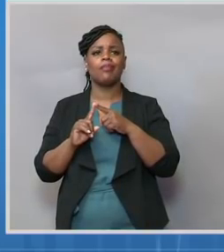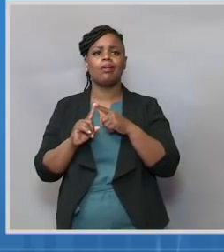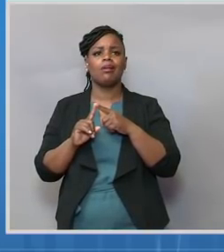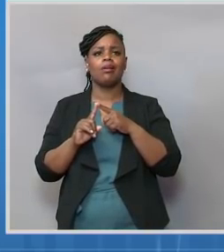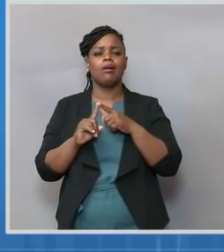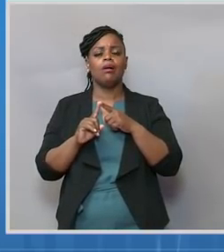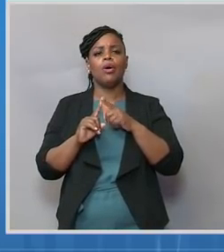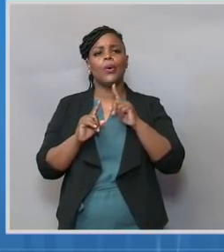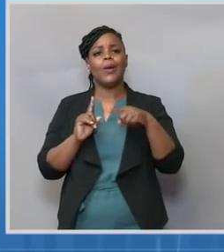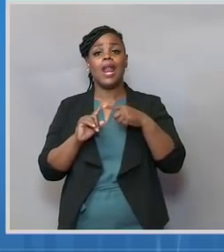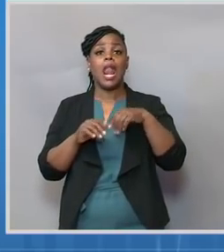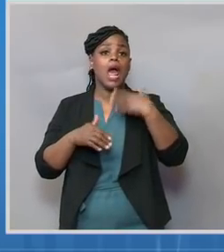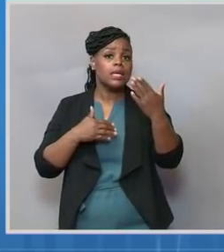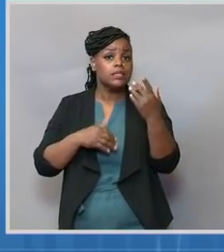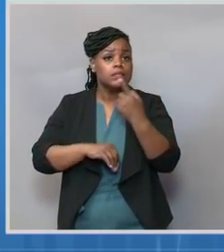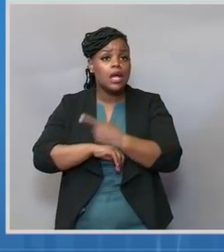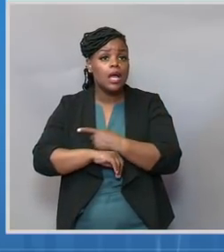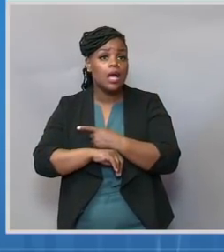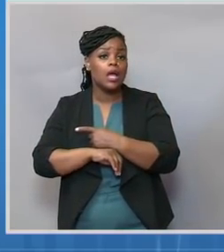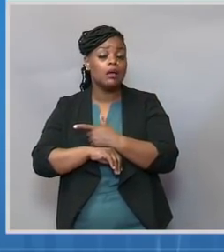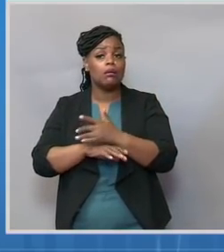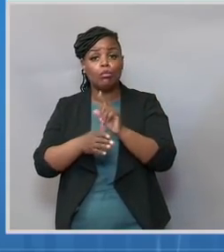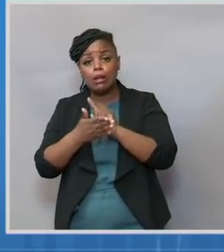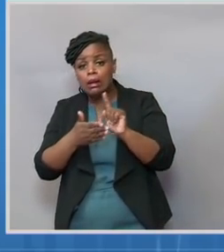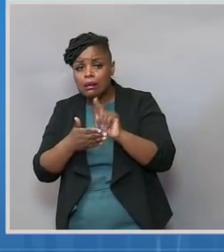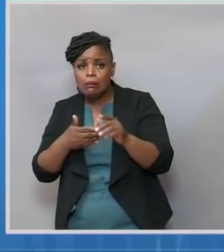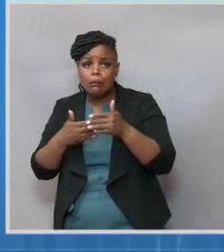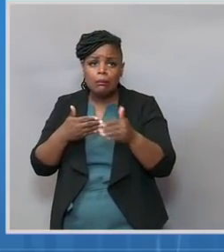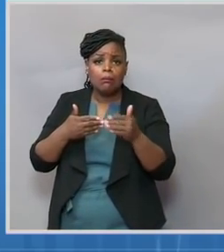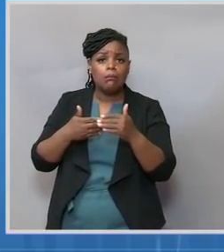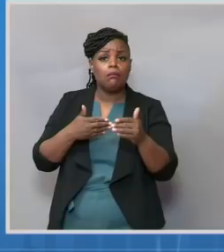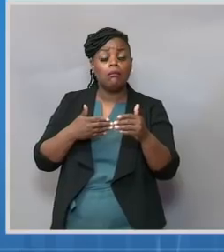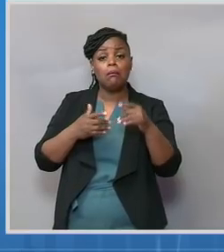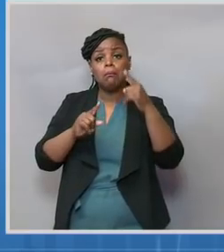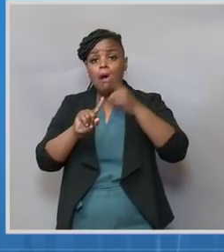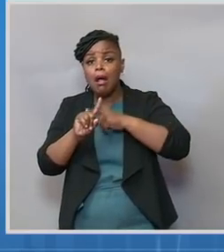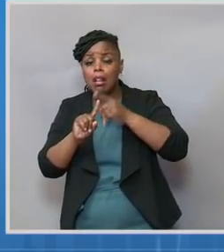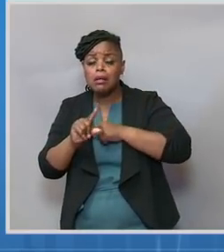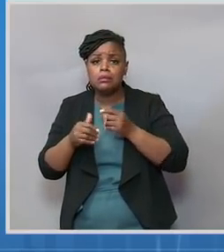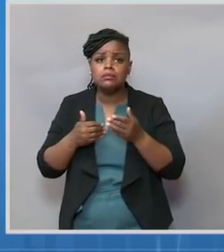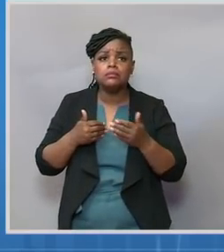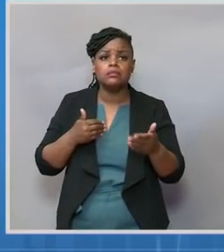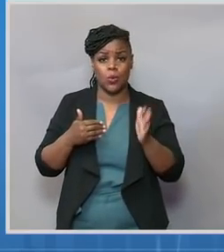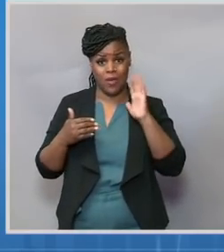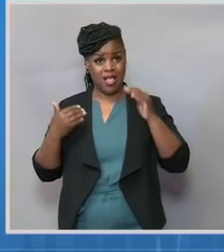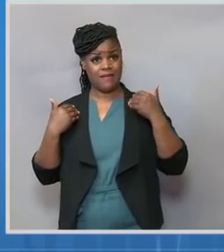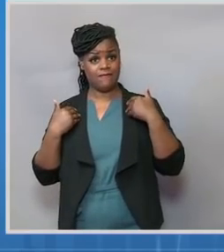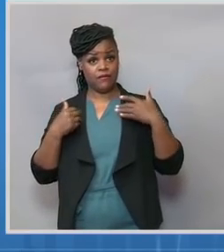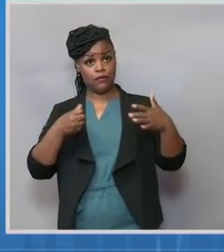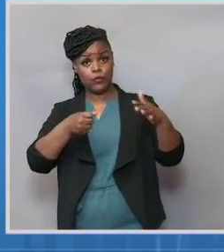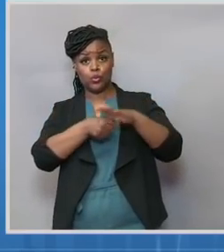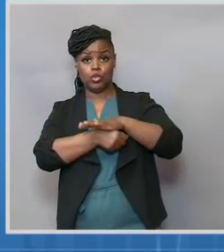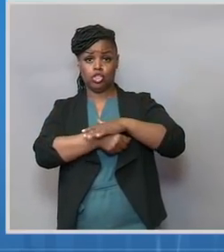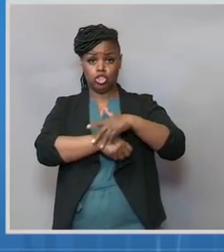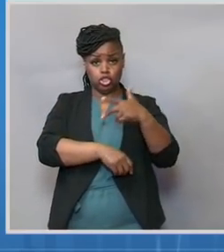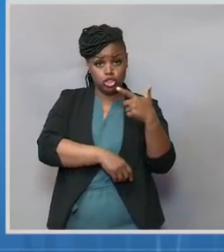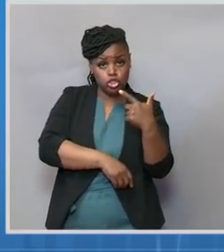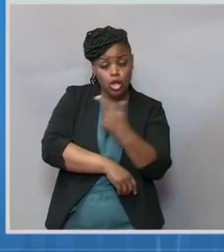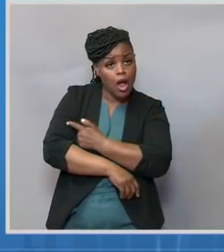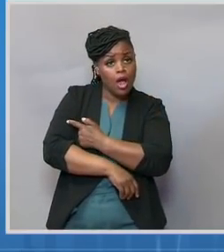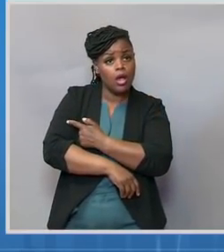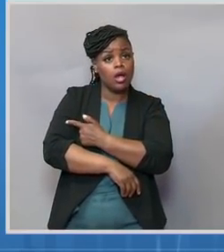that an EUA is possible there? And broadly, can you talk a little bit more about the President's remarks earlier this week about